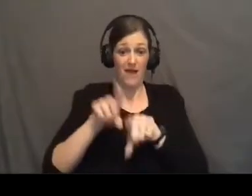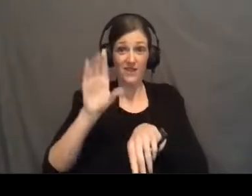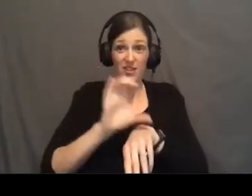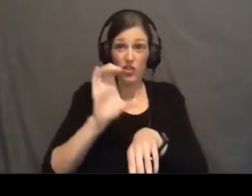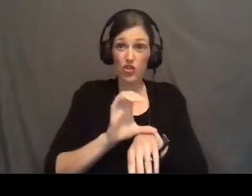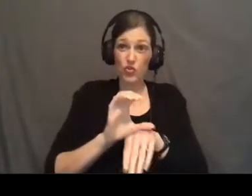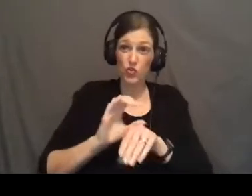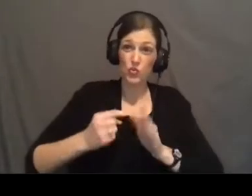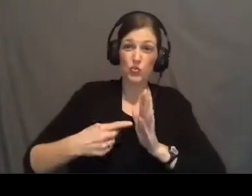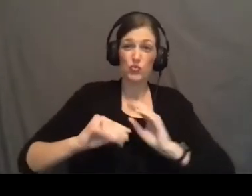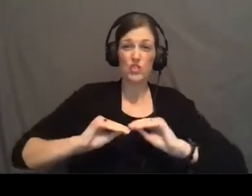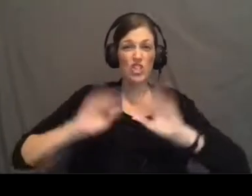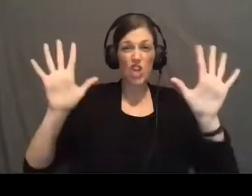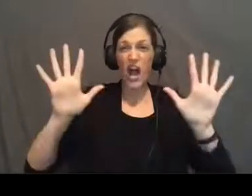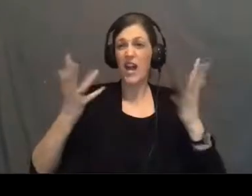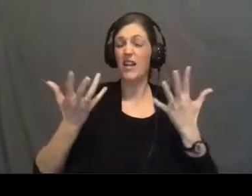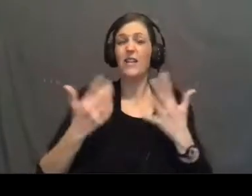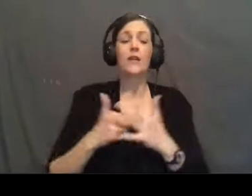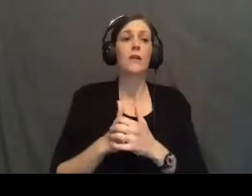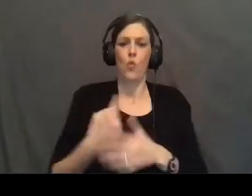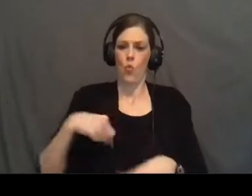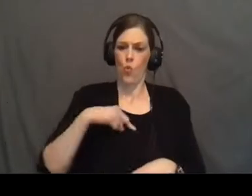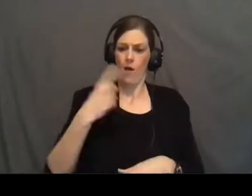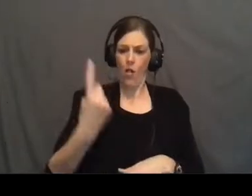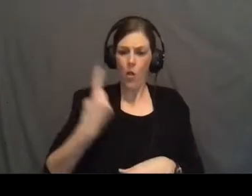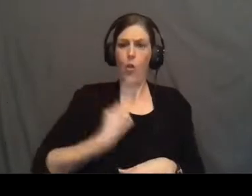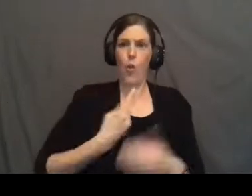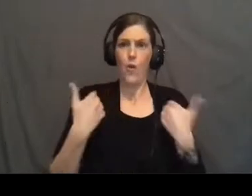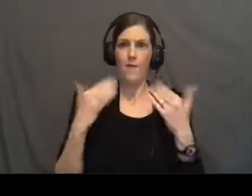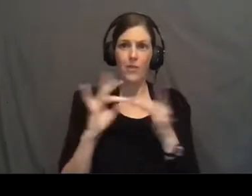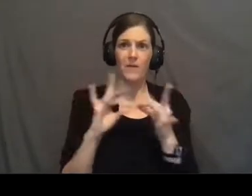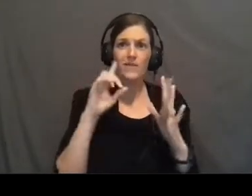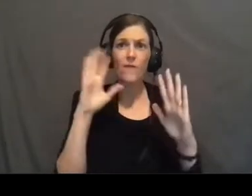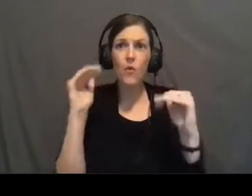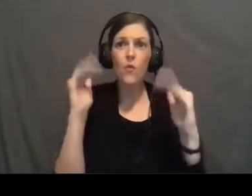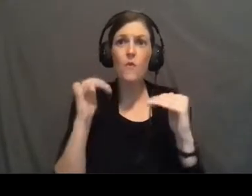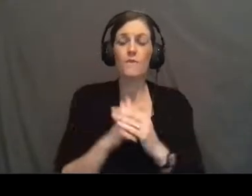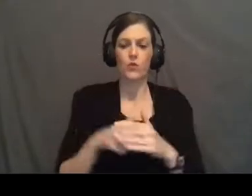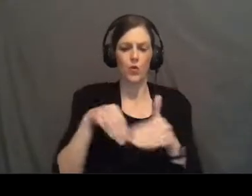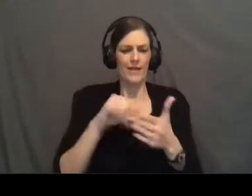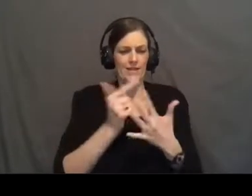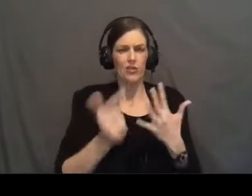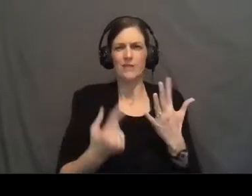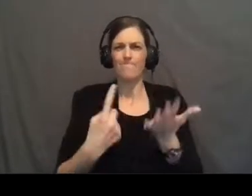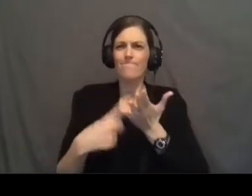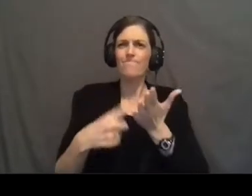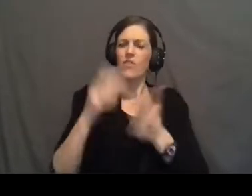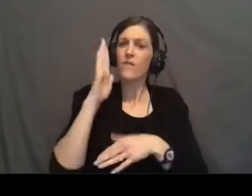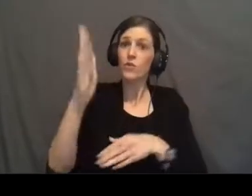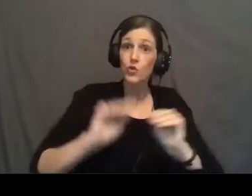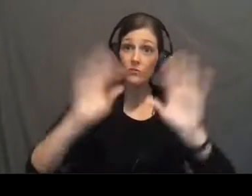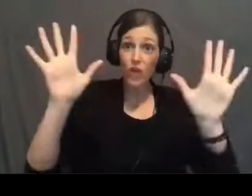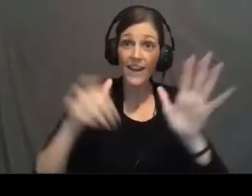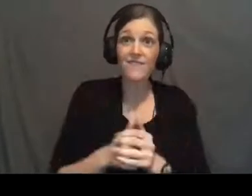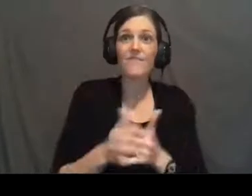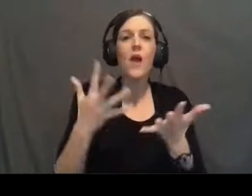to shine brightly. We alone have a message of hope. And so when we're in this series talking about how the future is bright, I want